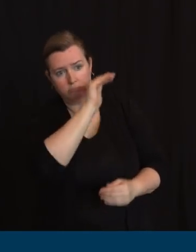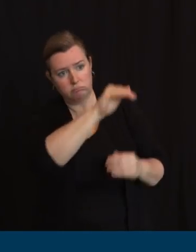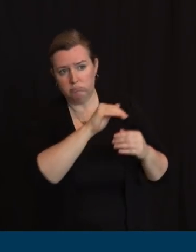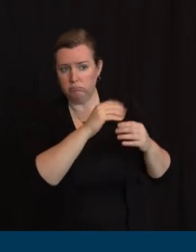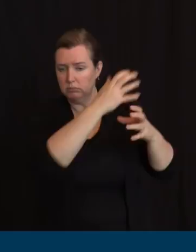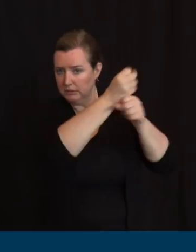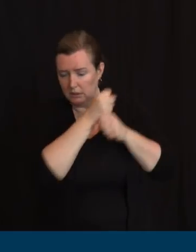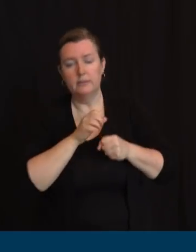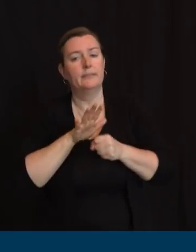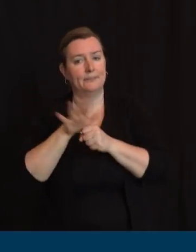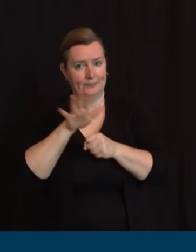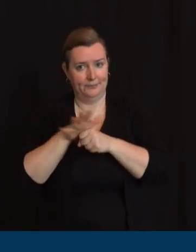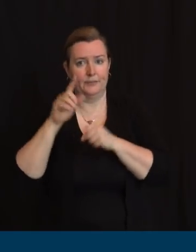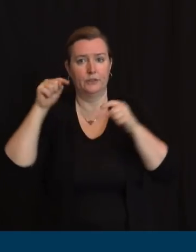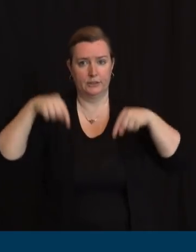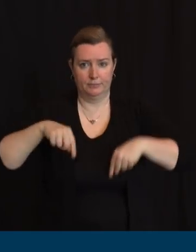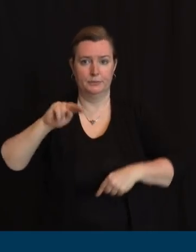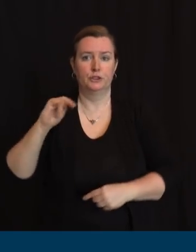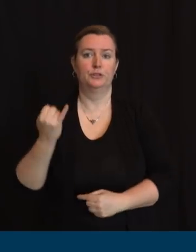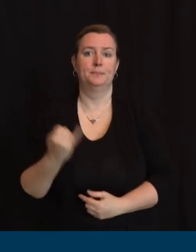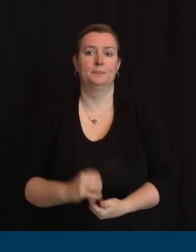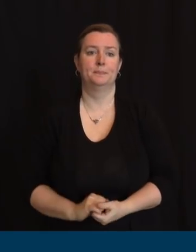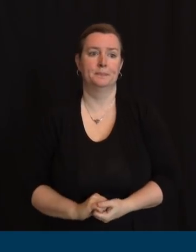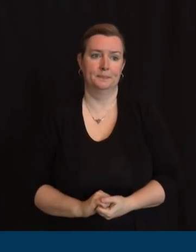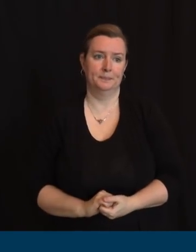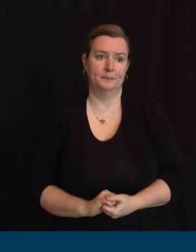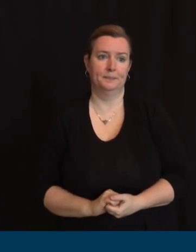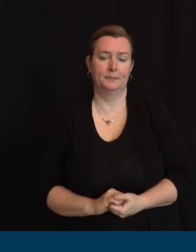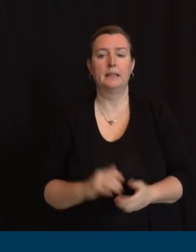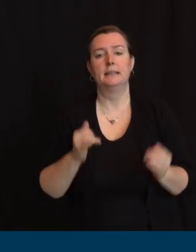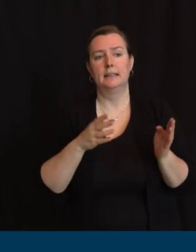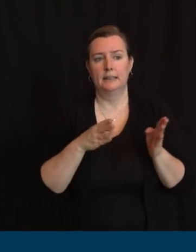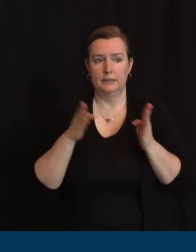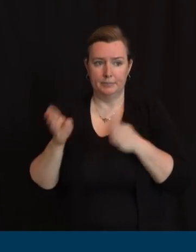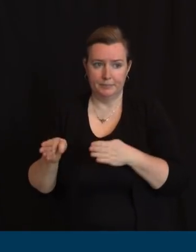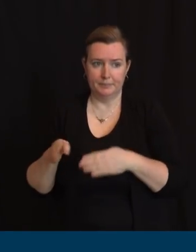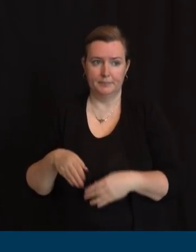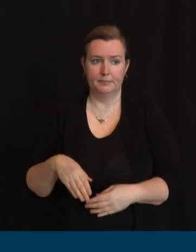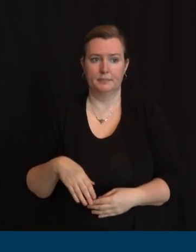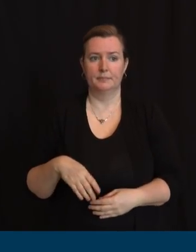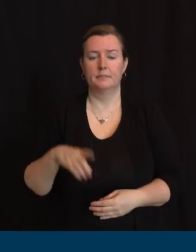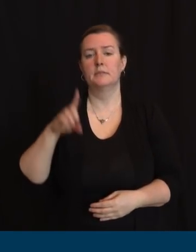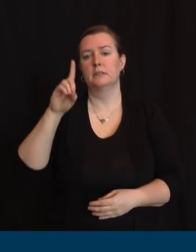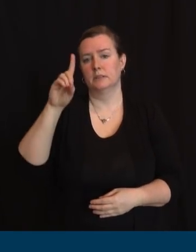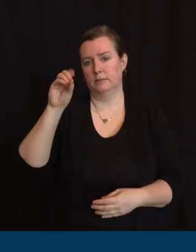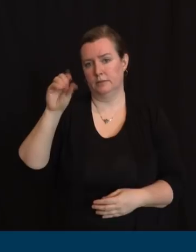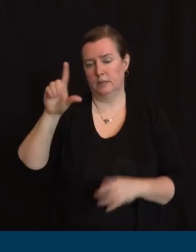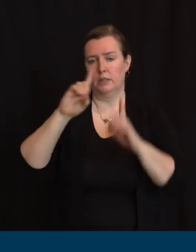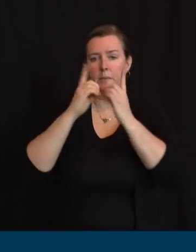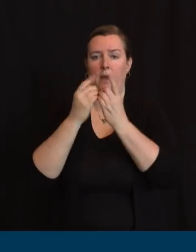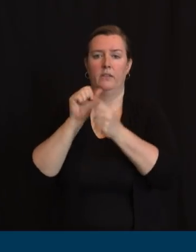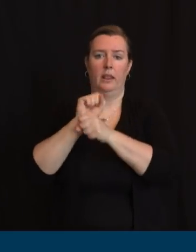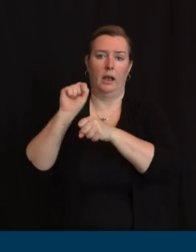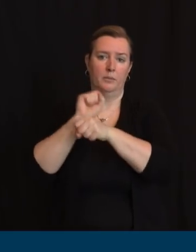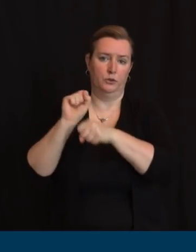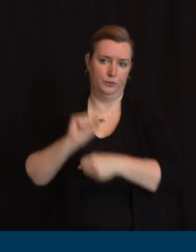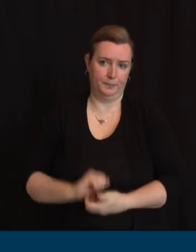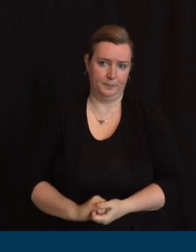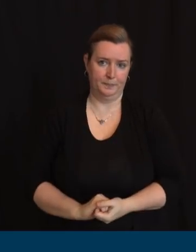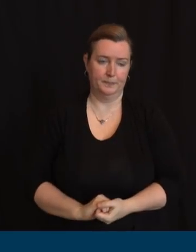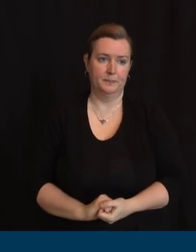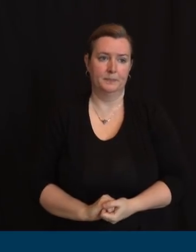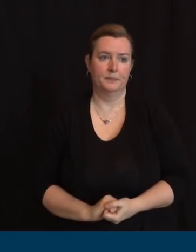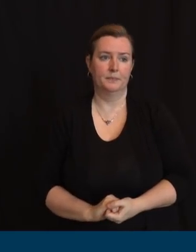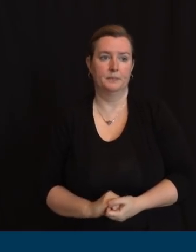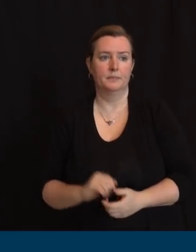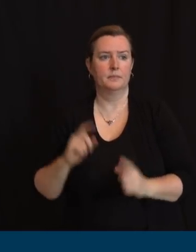Switching gears, the Department of Labor continues its work to upgrade its capabilities to respond to the record number of residents